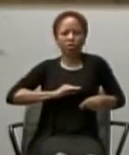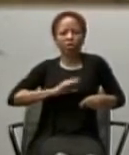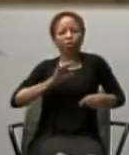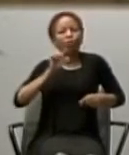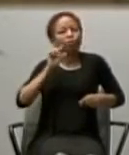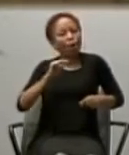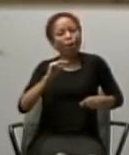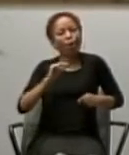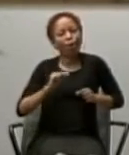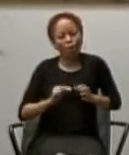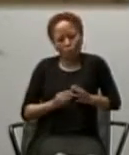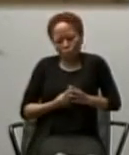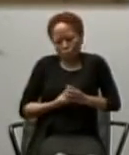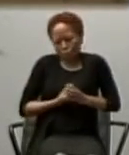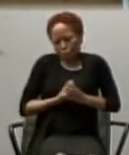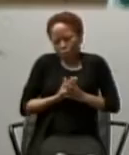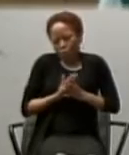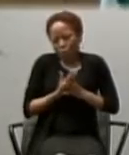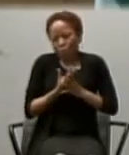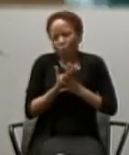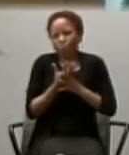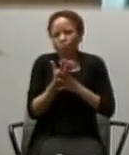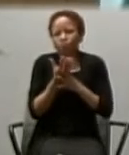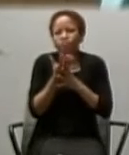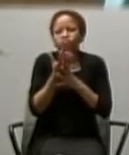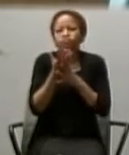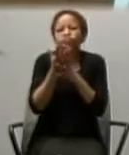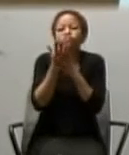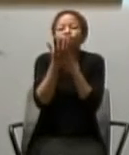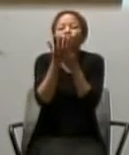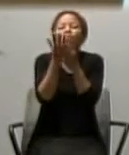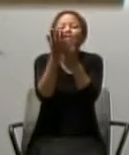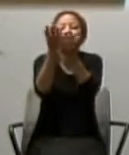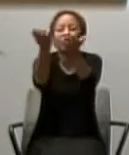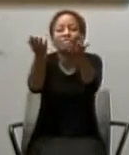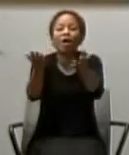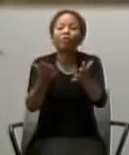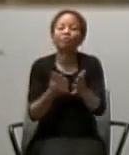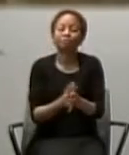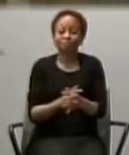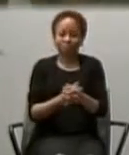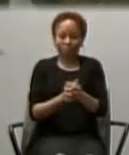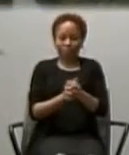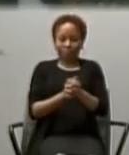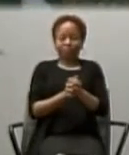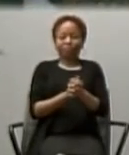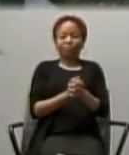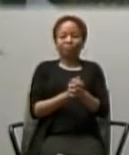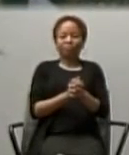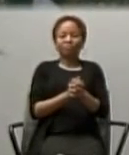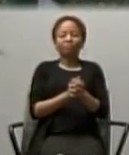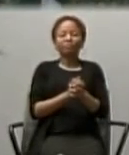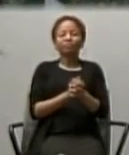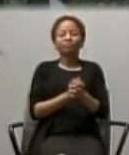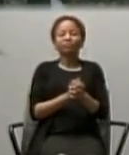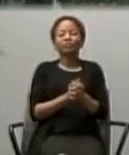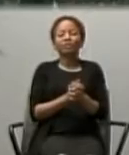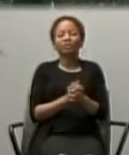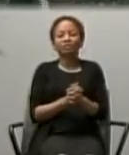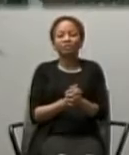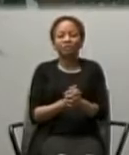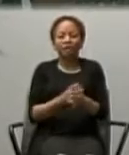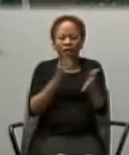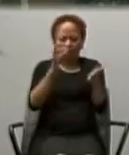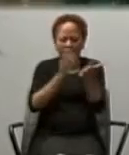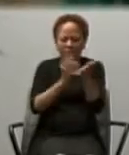becoming, a missionary body. Now, I want to say that, one of the